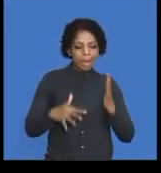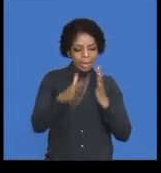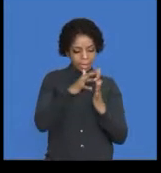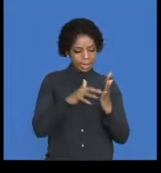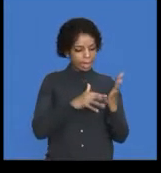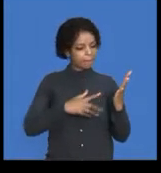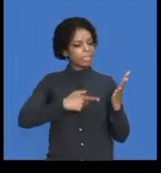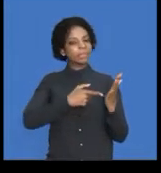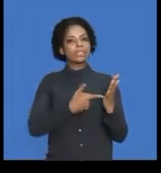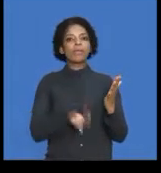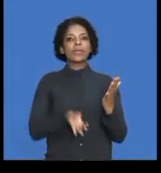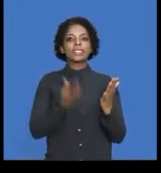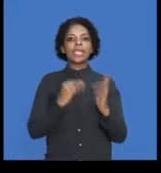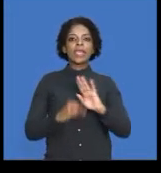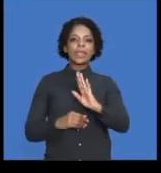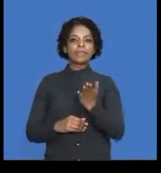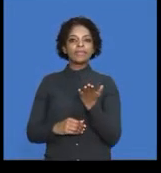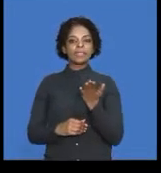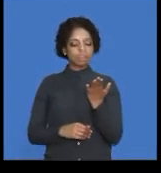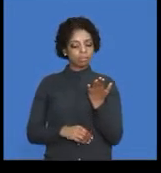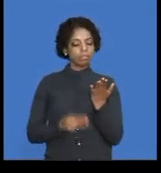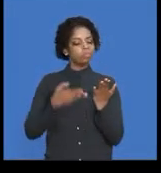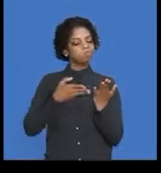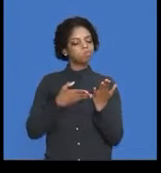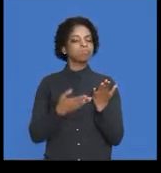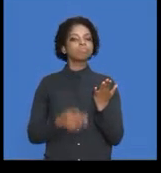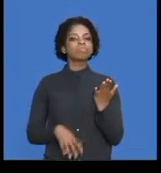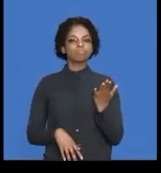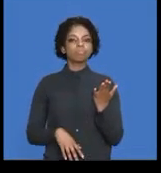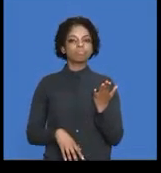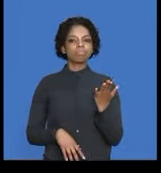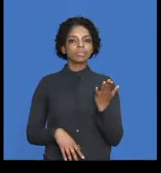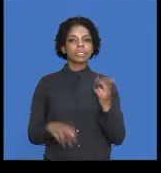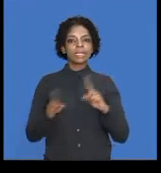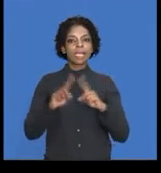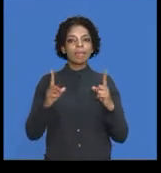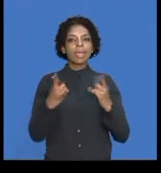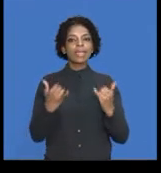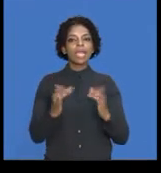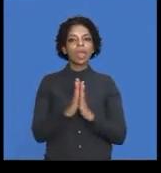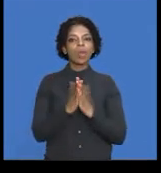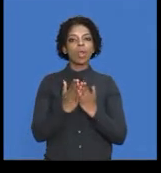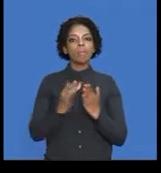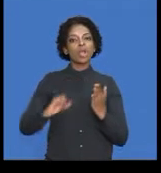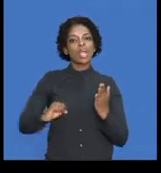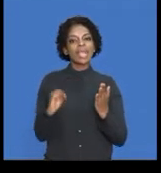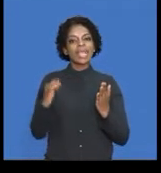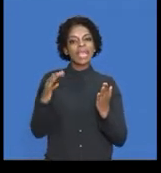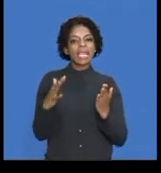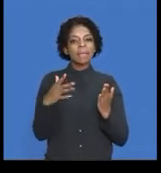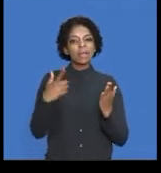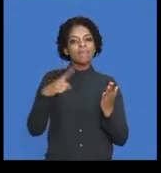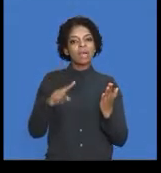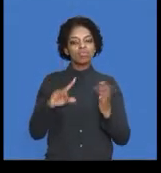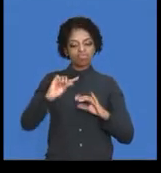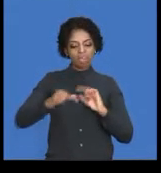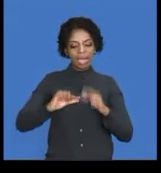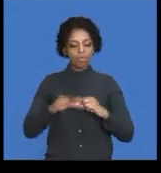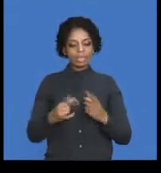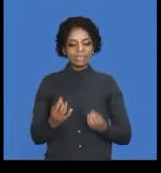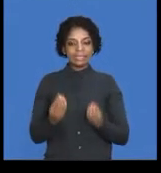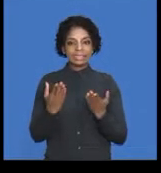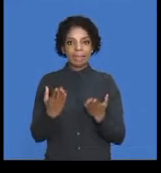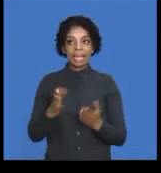statement received. The bookkeeper of generation suppliers forgot to